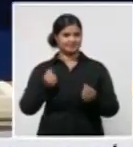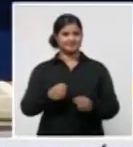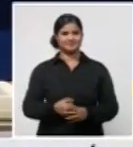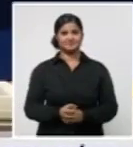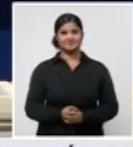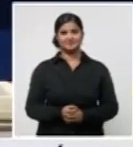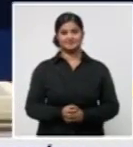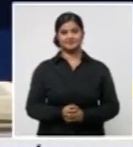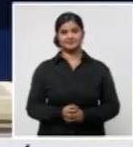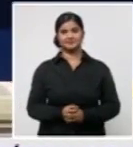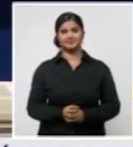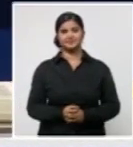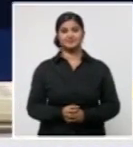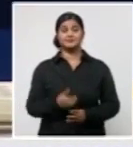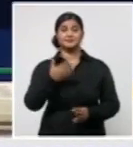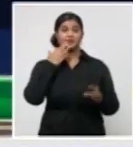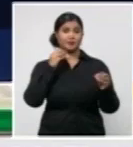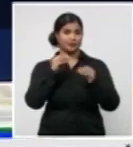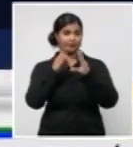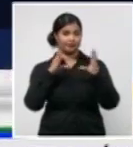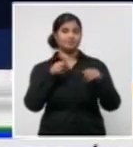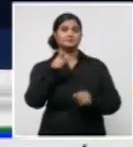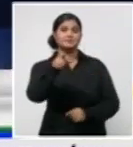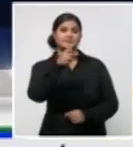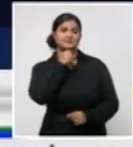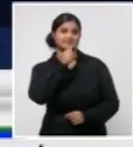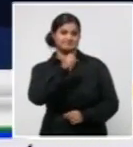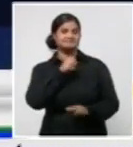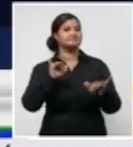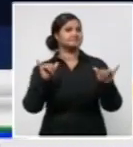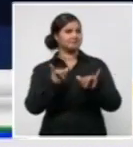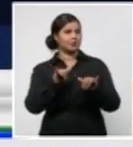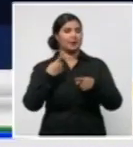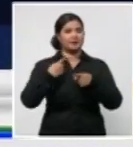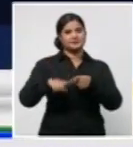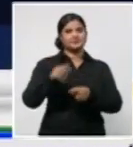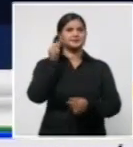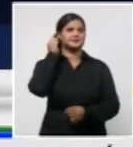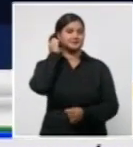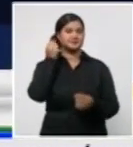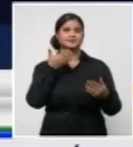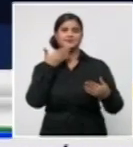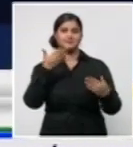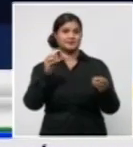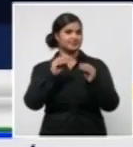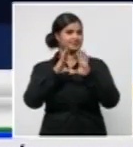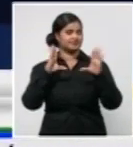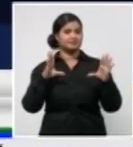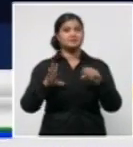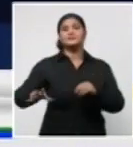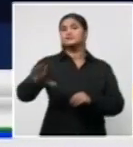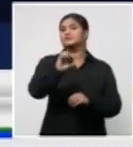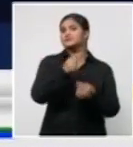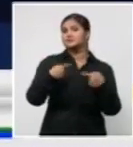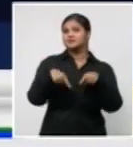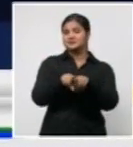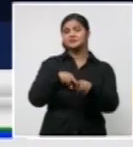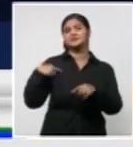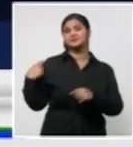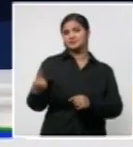Good morning to all of you, to Gisela and to all of those who follow us every morning. Today in Cuba,